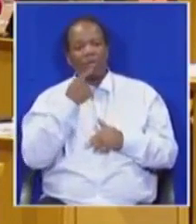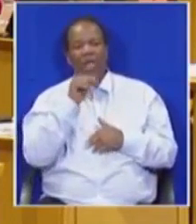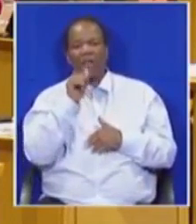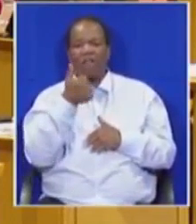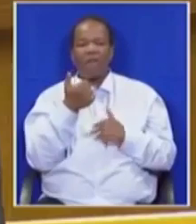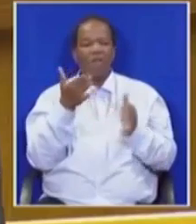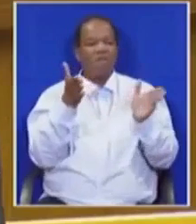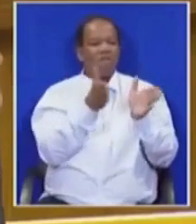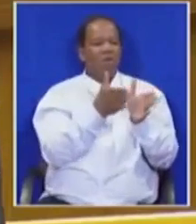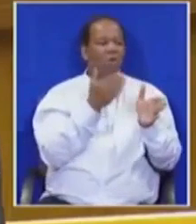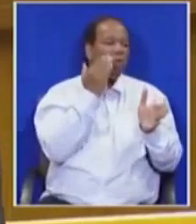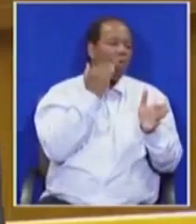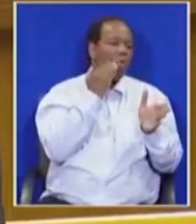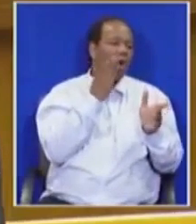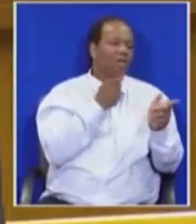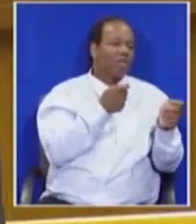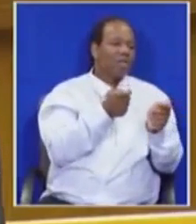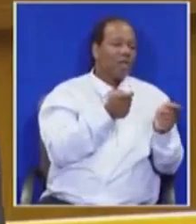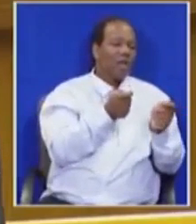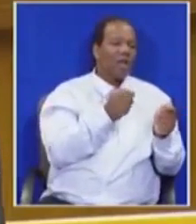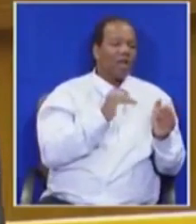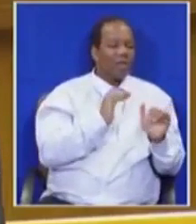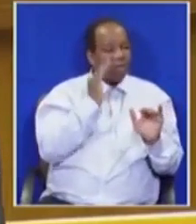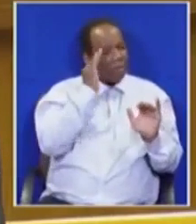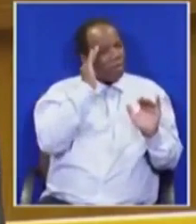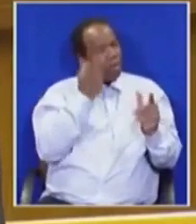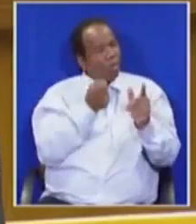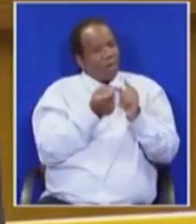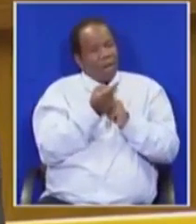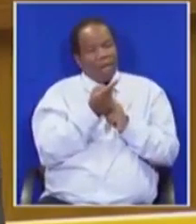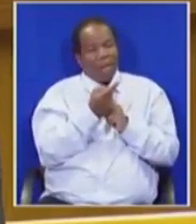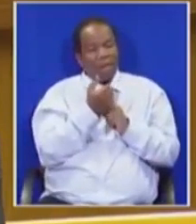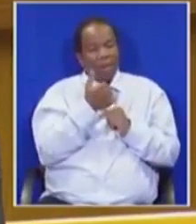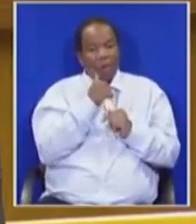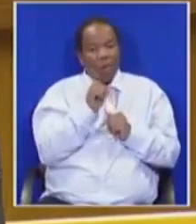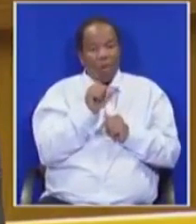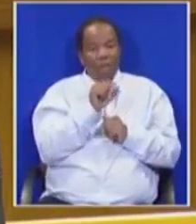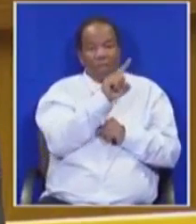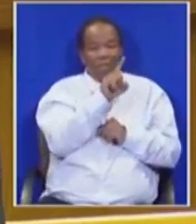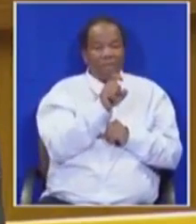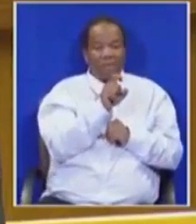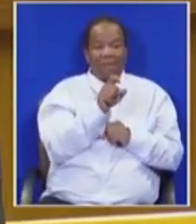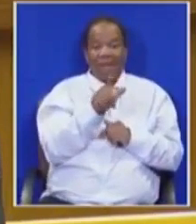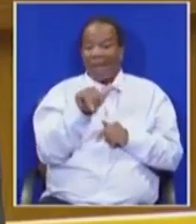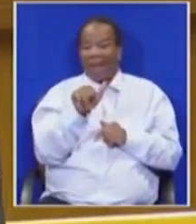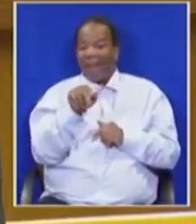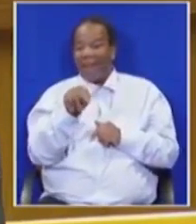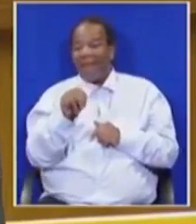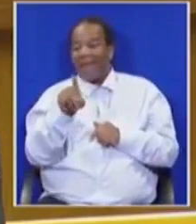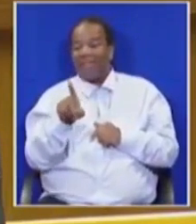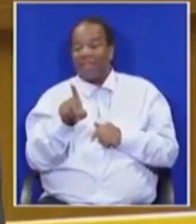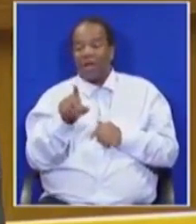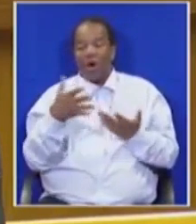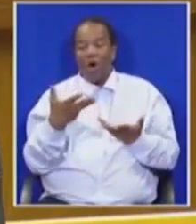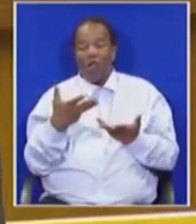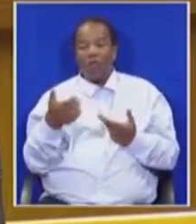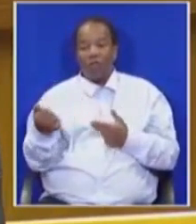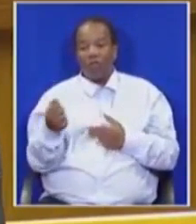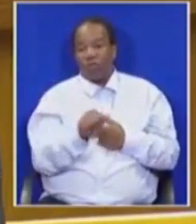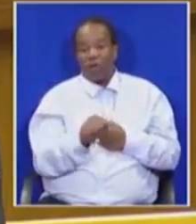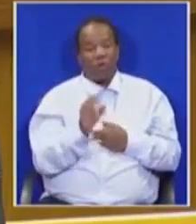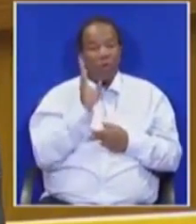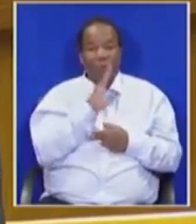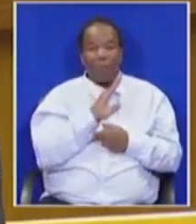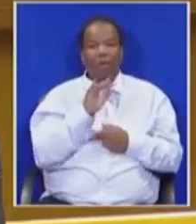by the fear of the unknown when it comes to the question of land expropriation without compensation. The